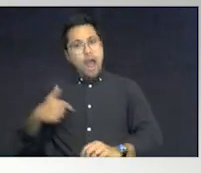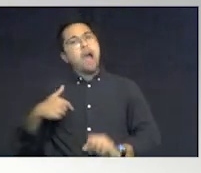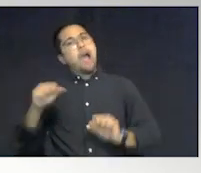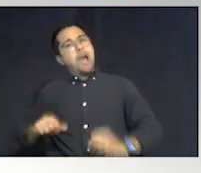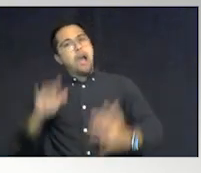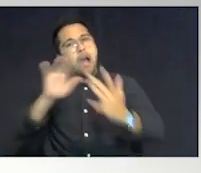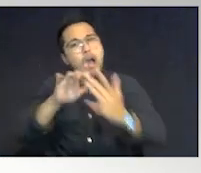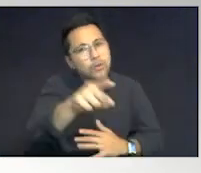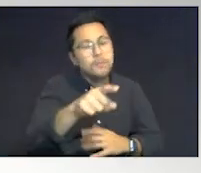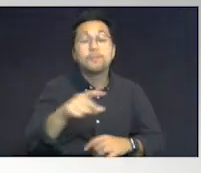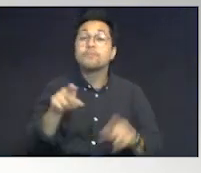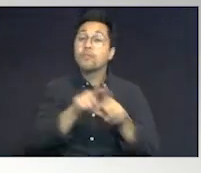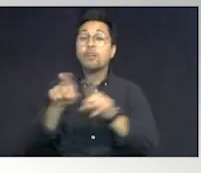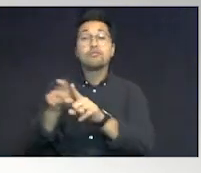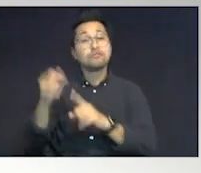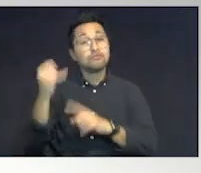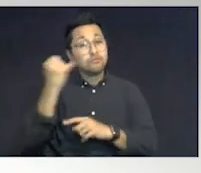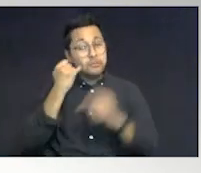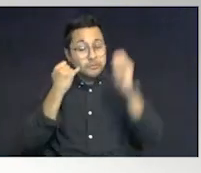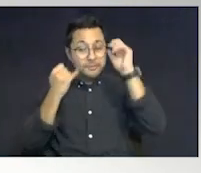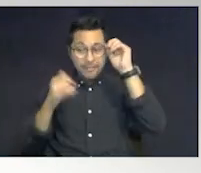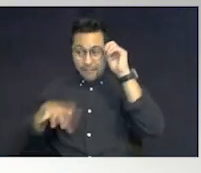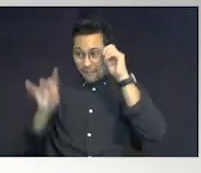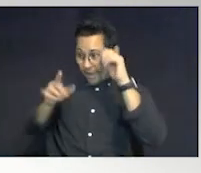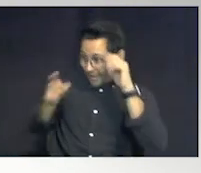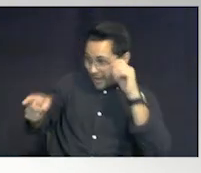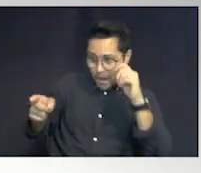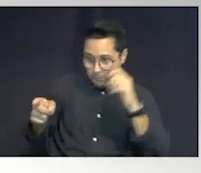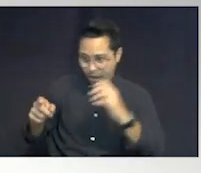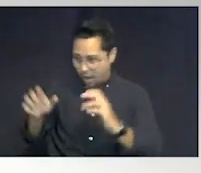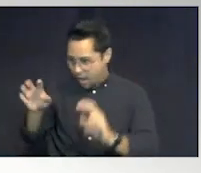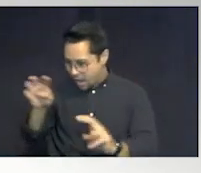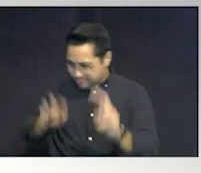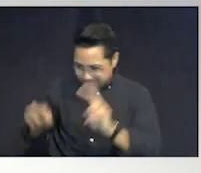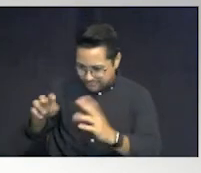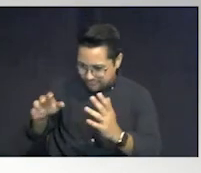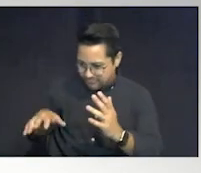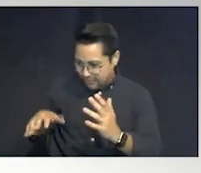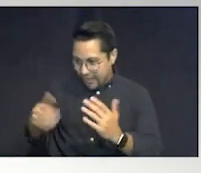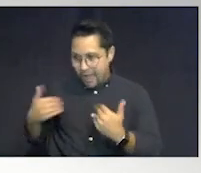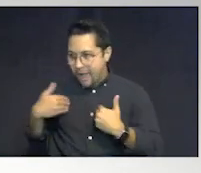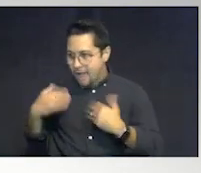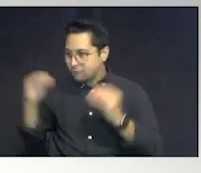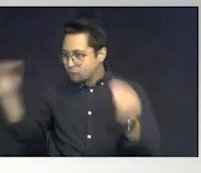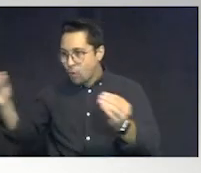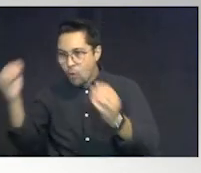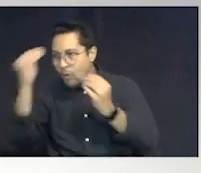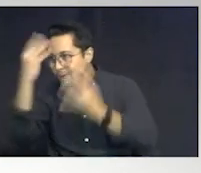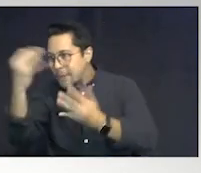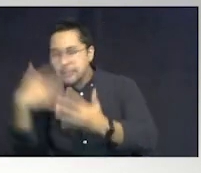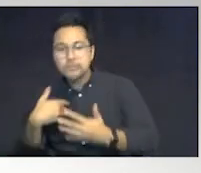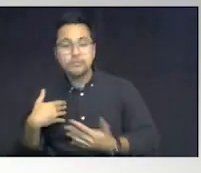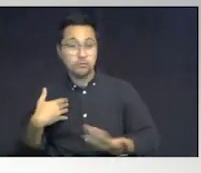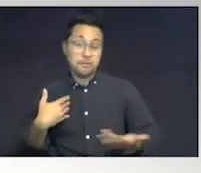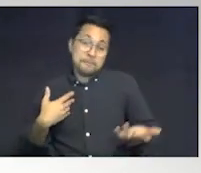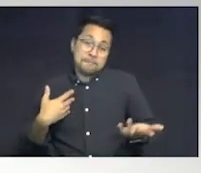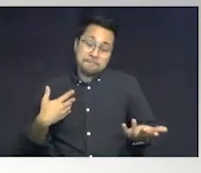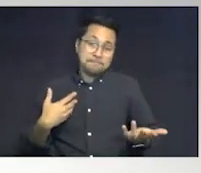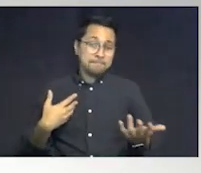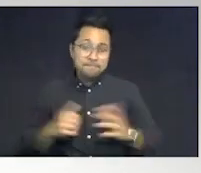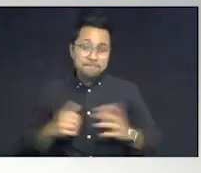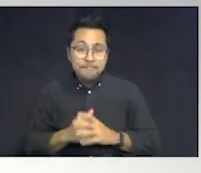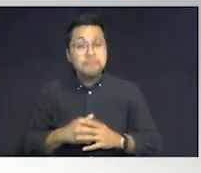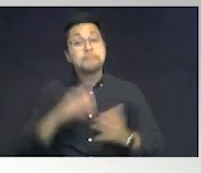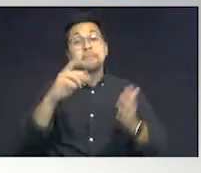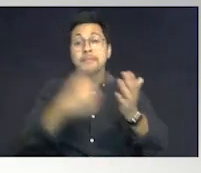and then if I find the child, I have nothing, then what are we going? And just to let you know, sometimes